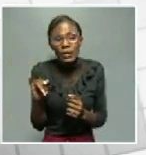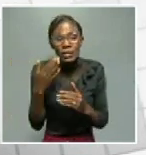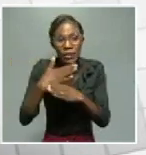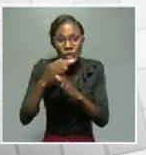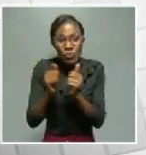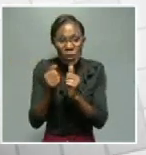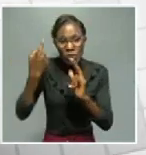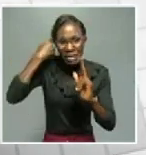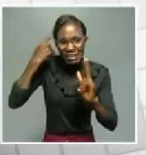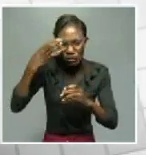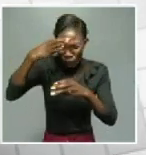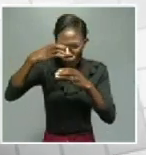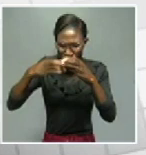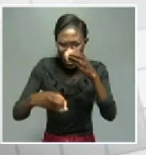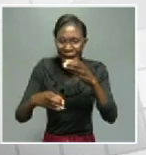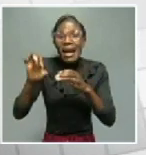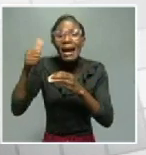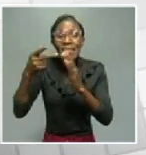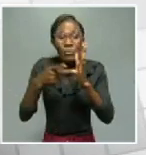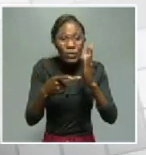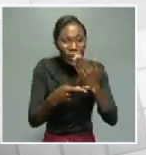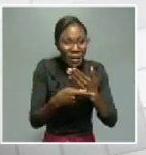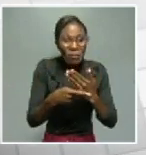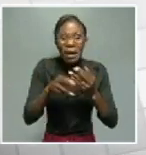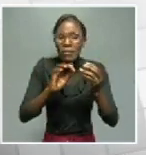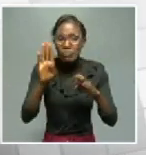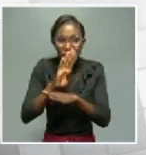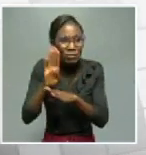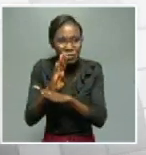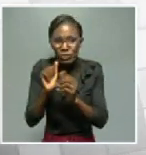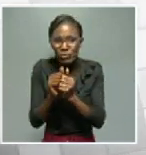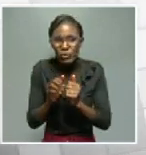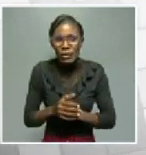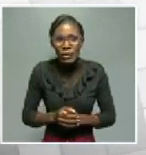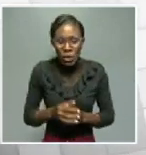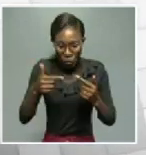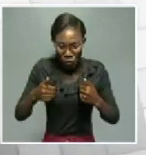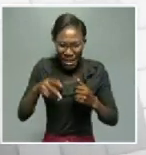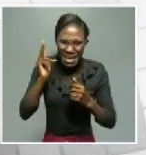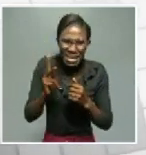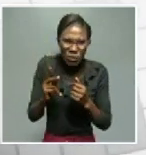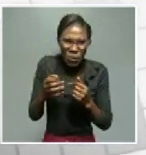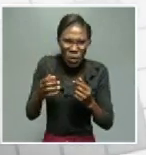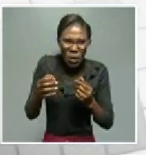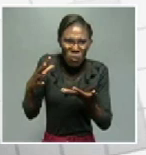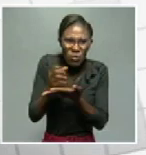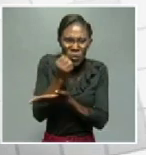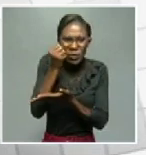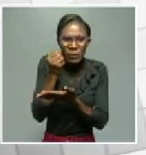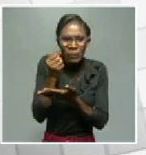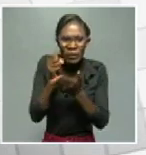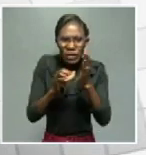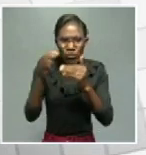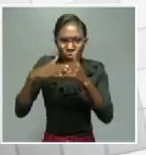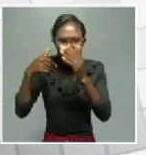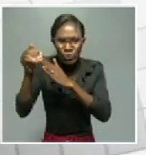Energy and many other programs that we are embarking on. We managed to upgrade the school at Matako through the funding from